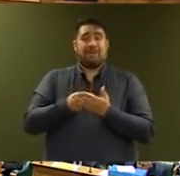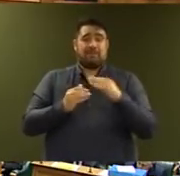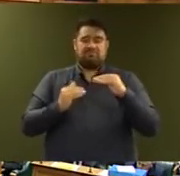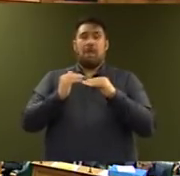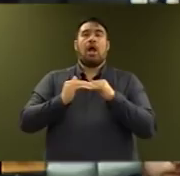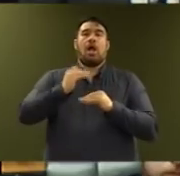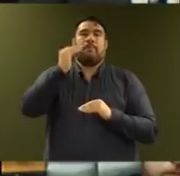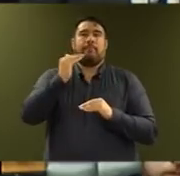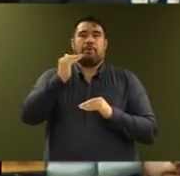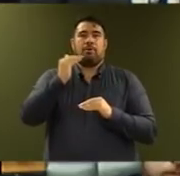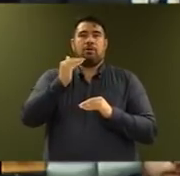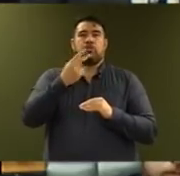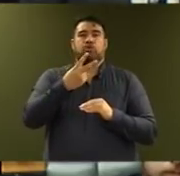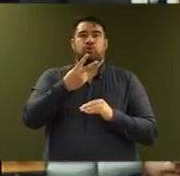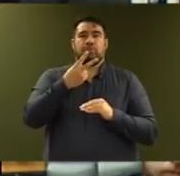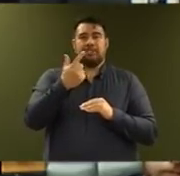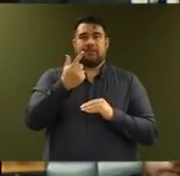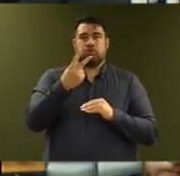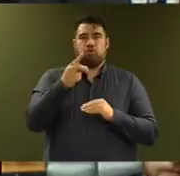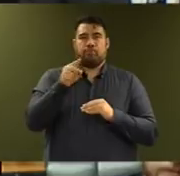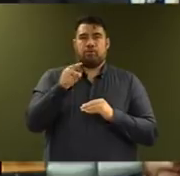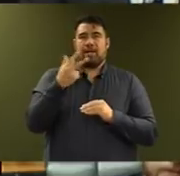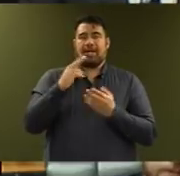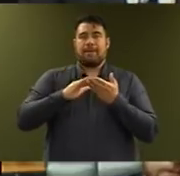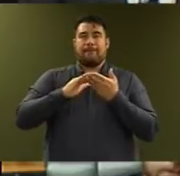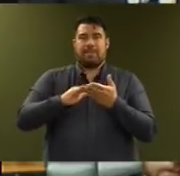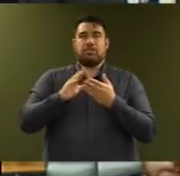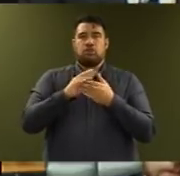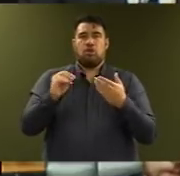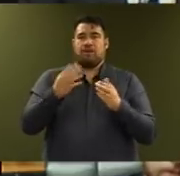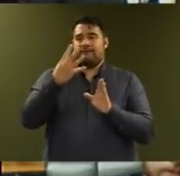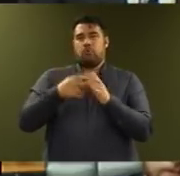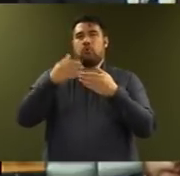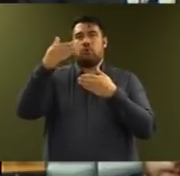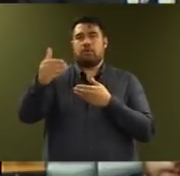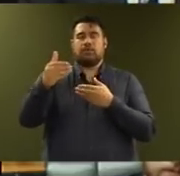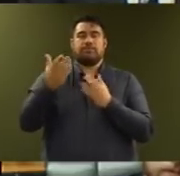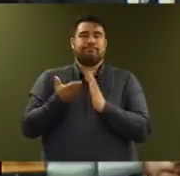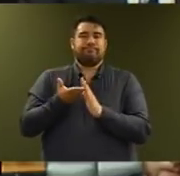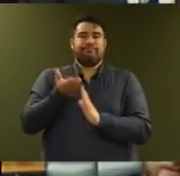$272.8 million over the next four years.